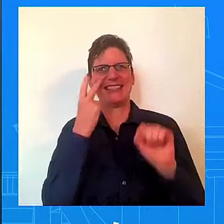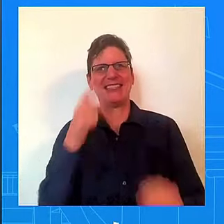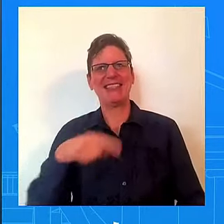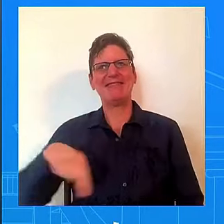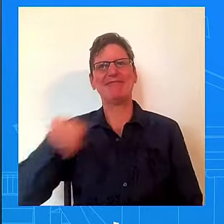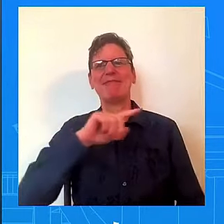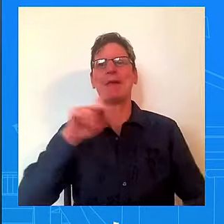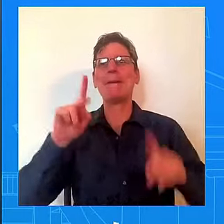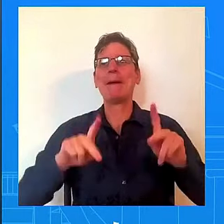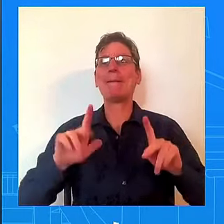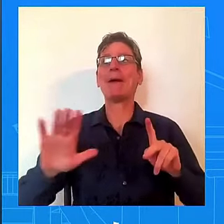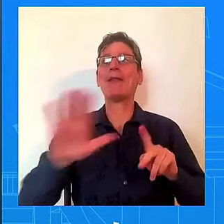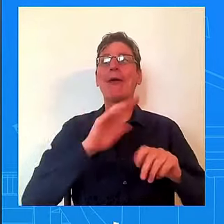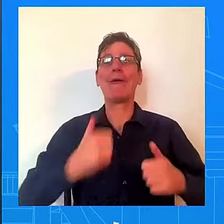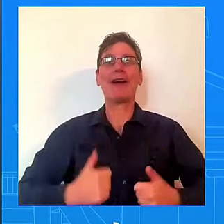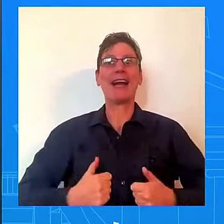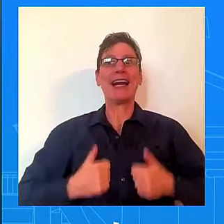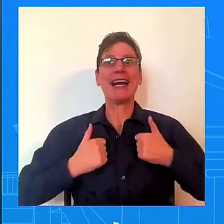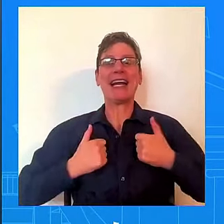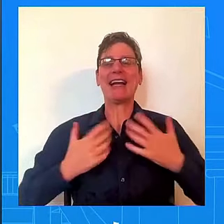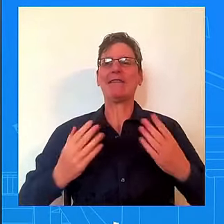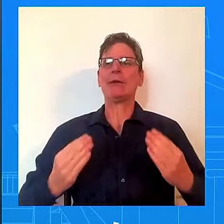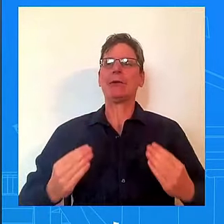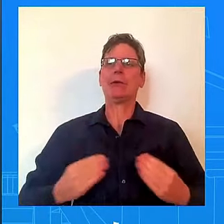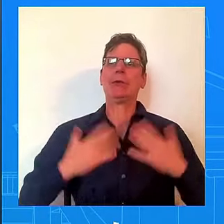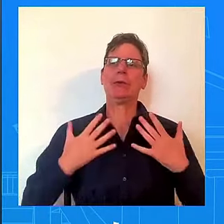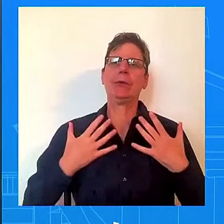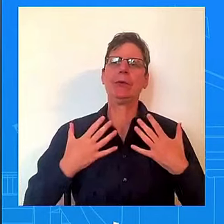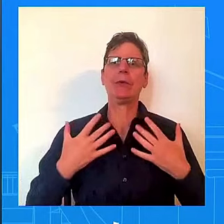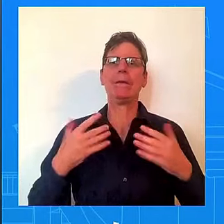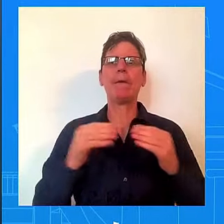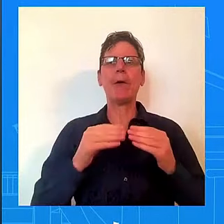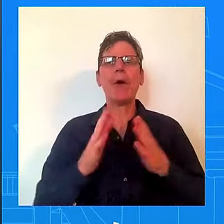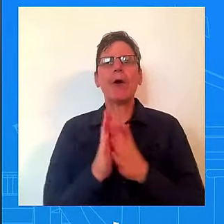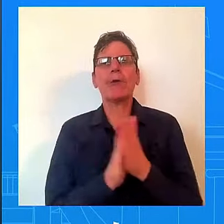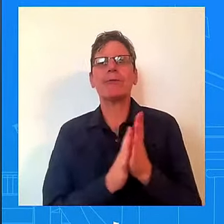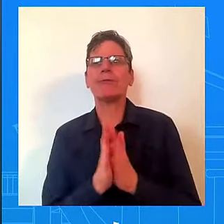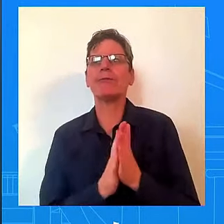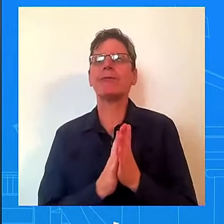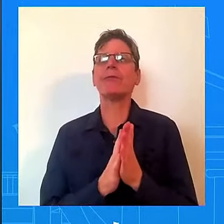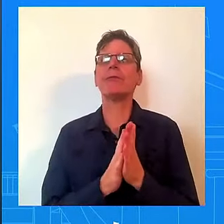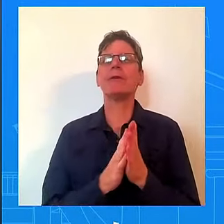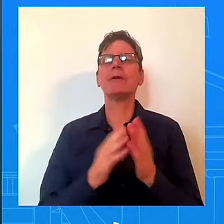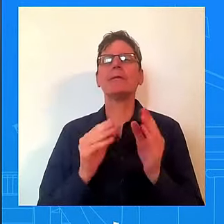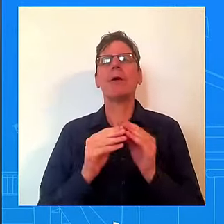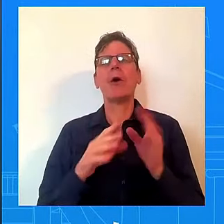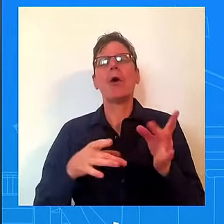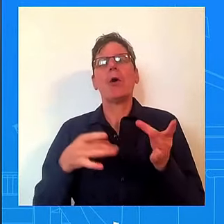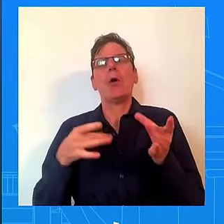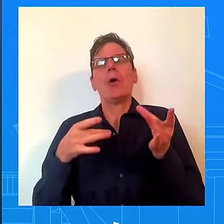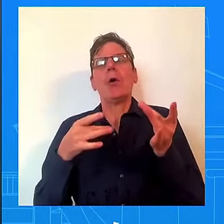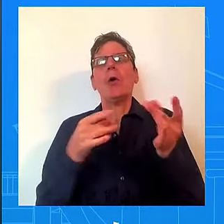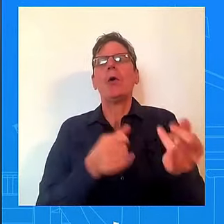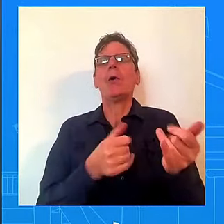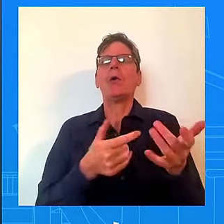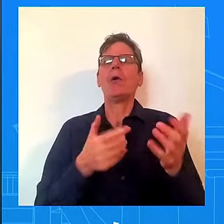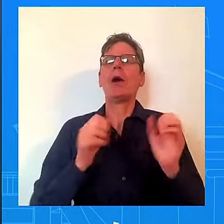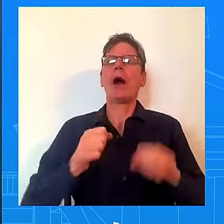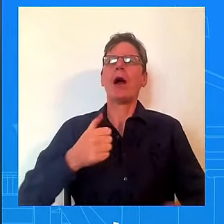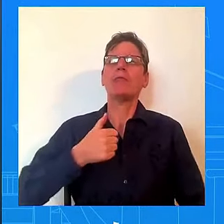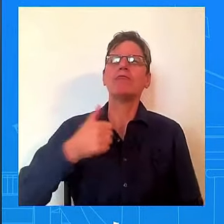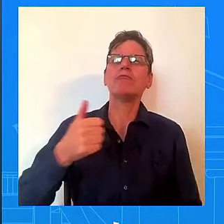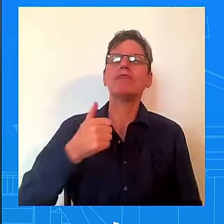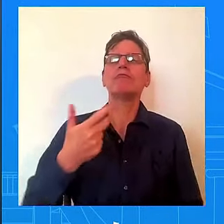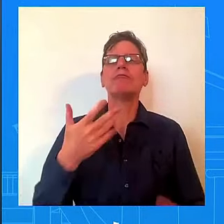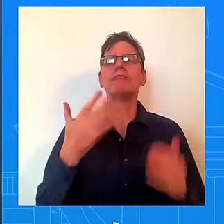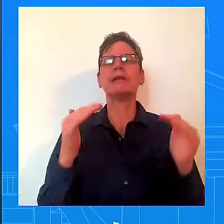routes, equal access to jobs, education and healthcare, more green space, cleaner air. In